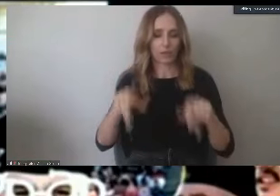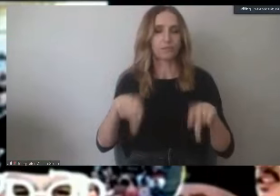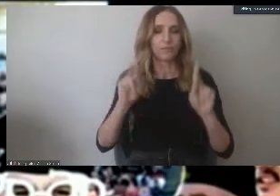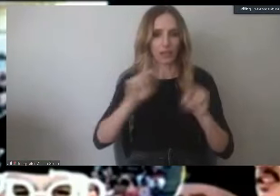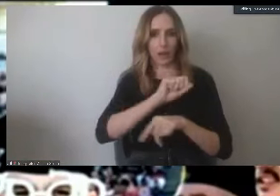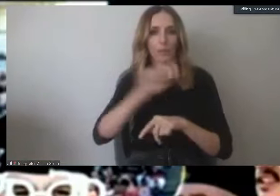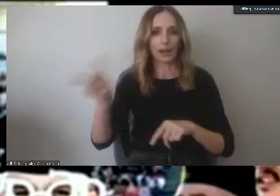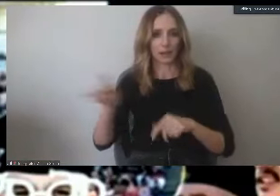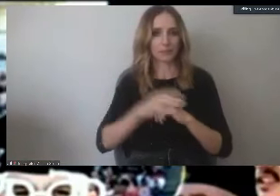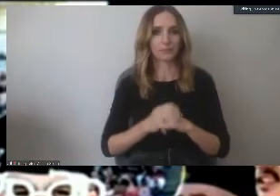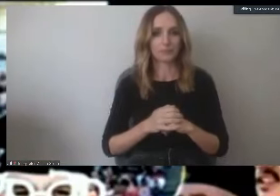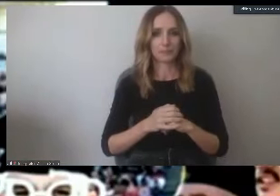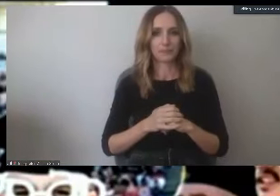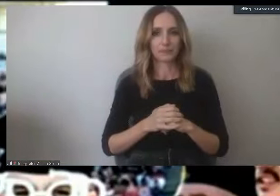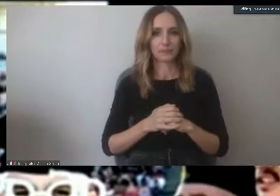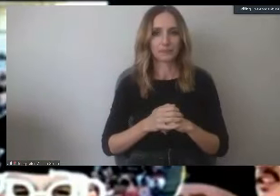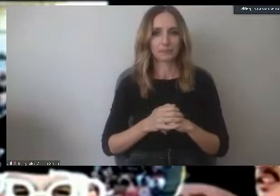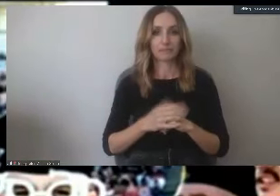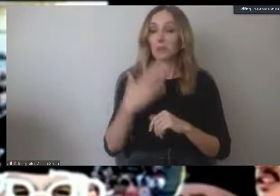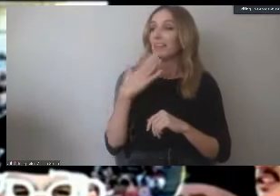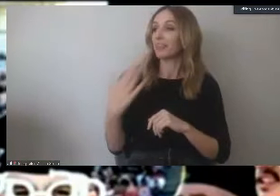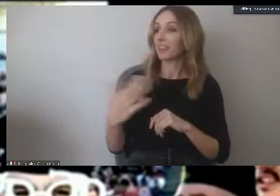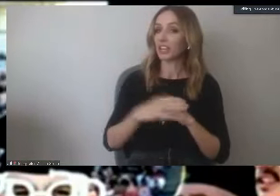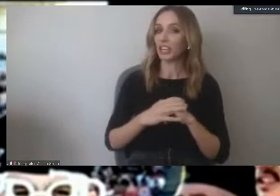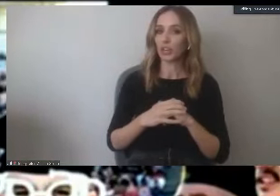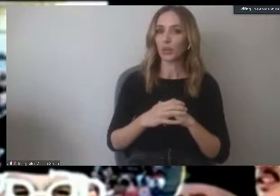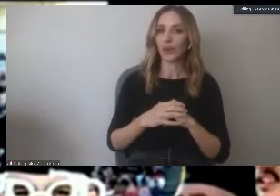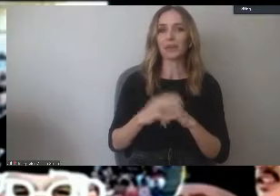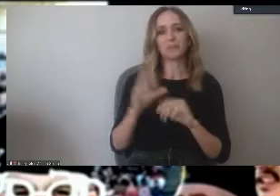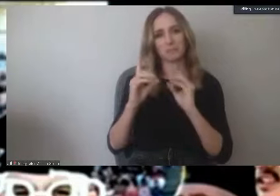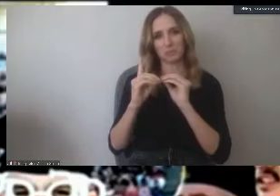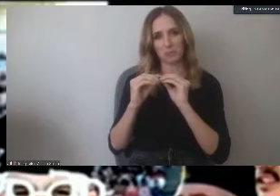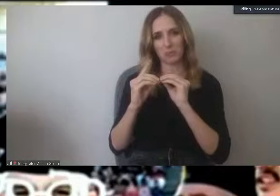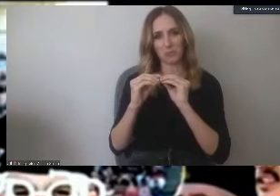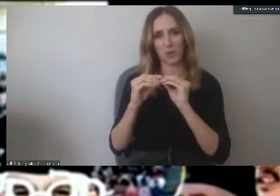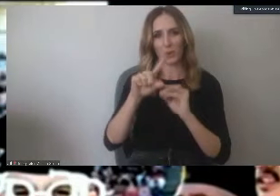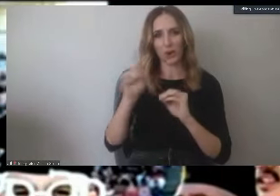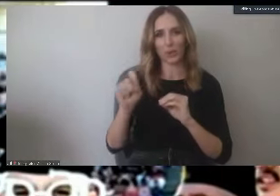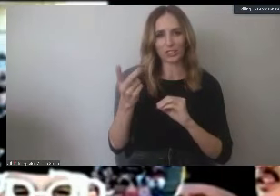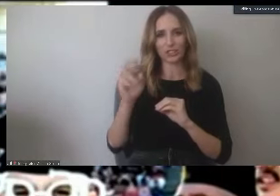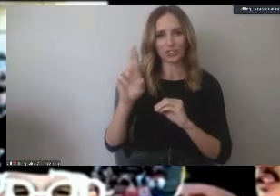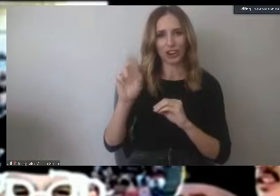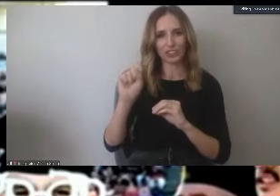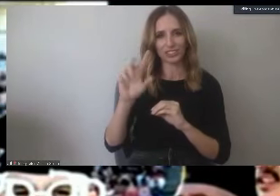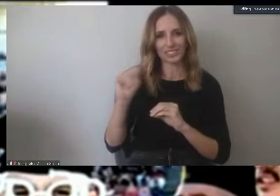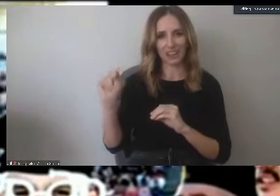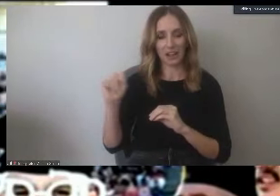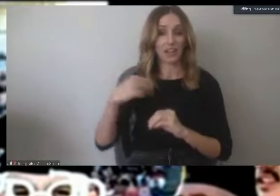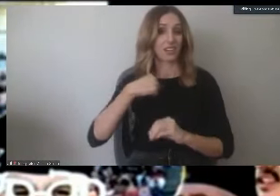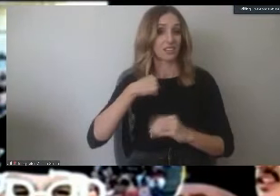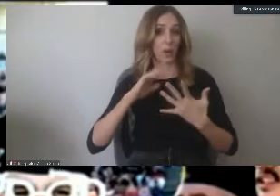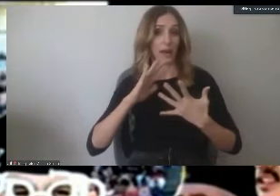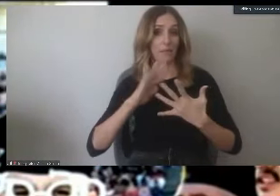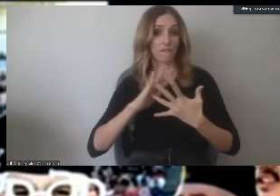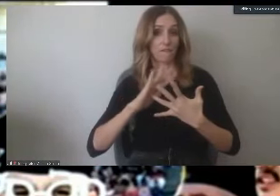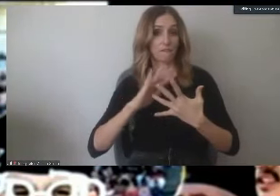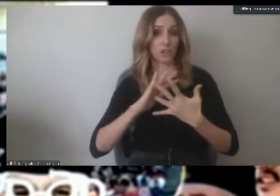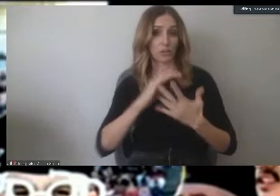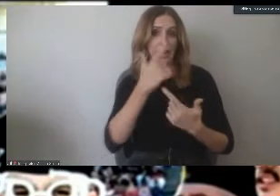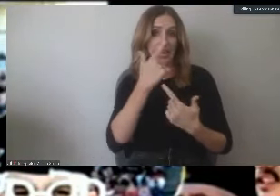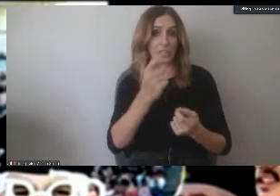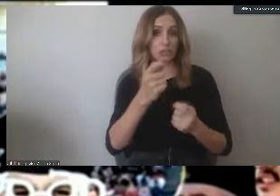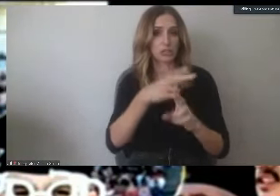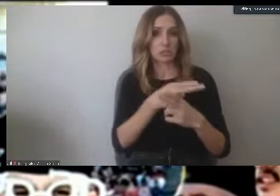And I'll stay with you, Dr. Scott, for another question. I am a freshman and am interested in short-term, one-month